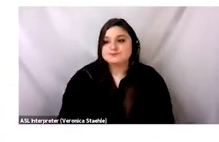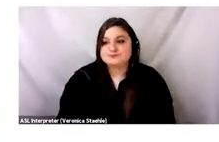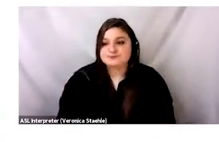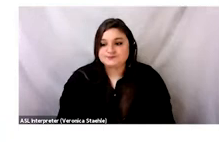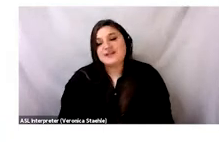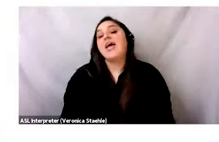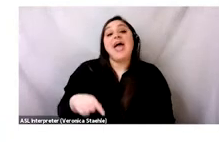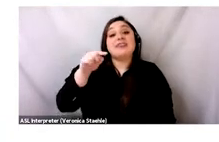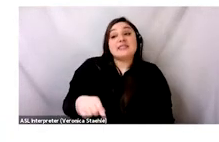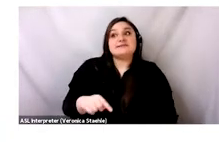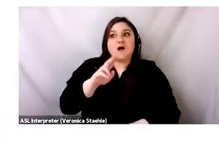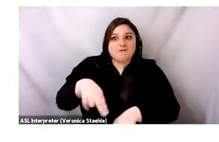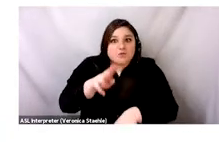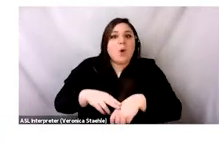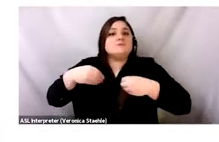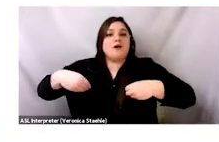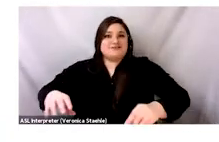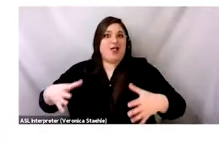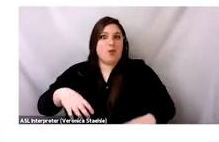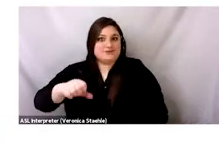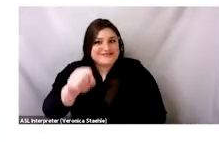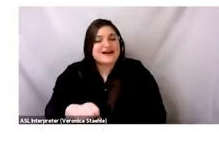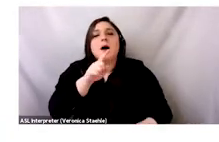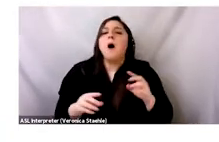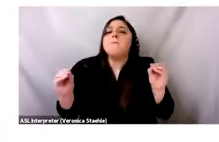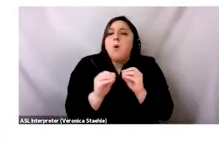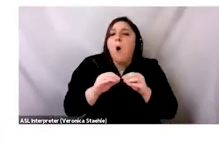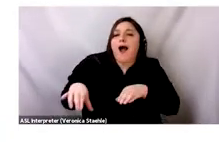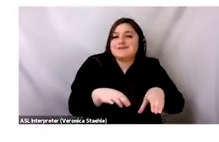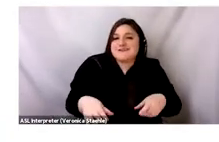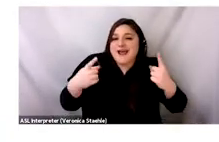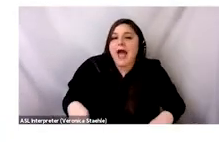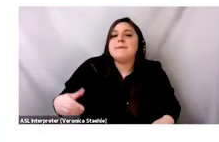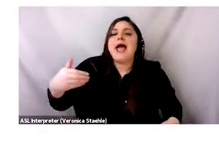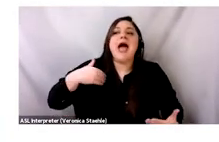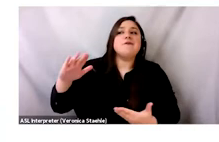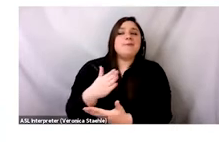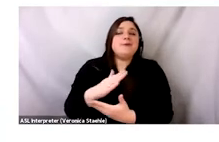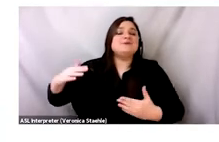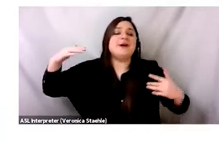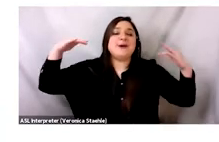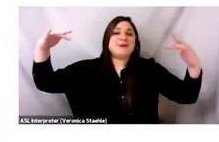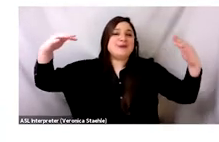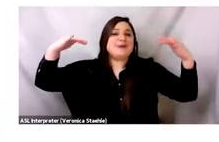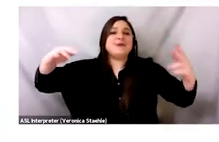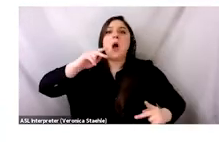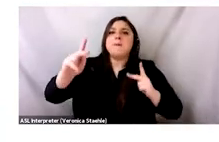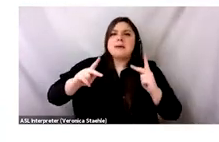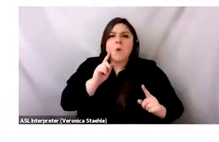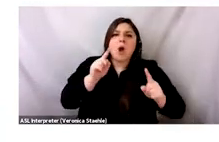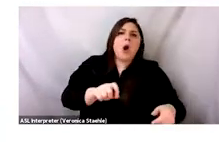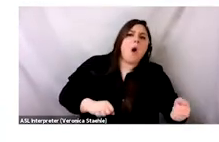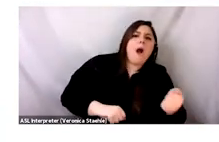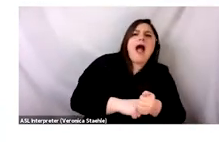so, obviously, there are people selling and buying clothing. But there's also so much more that happens here. There's music playing, radios playing, people